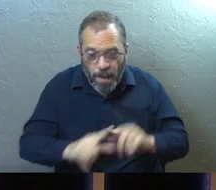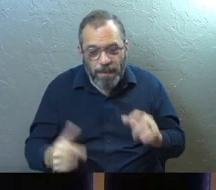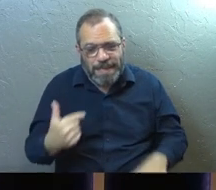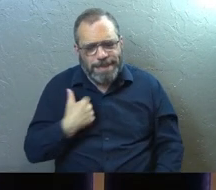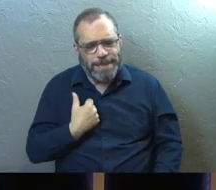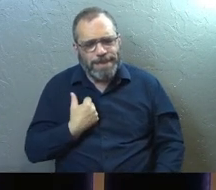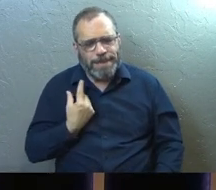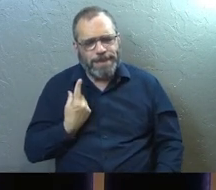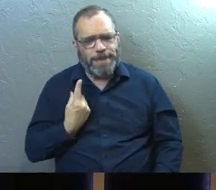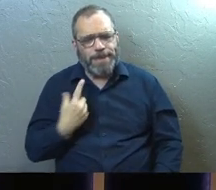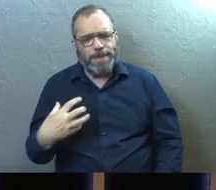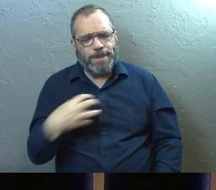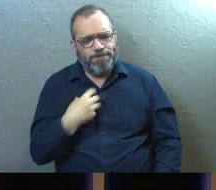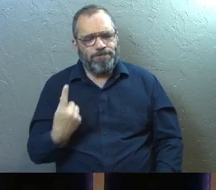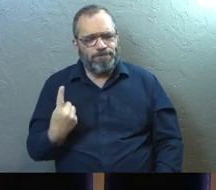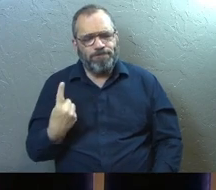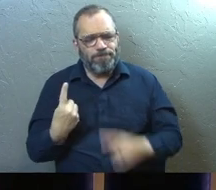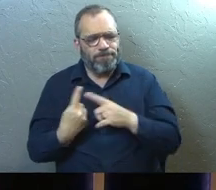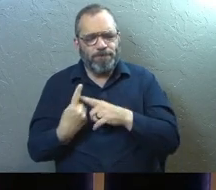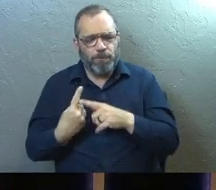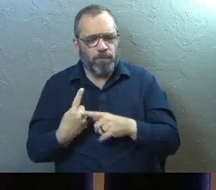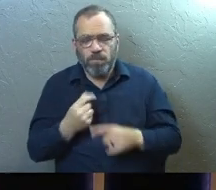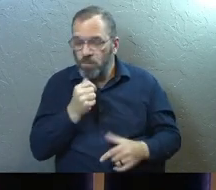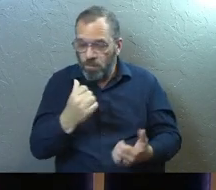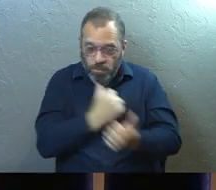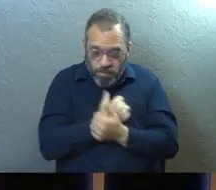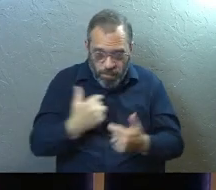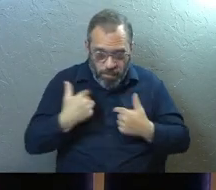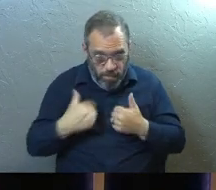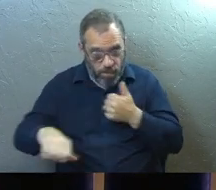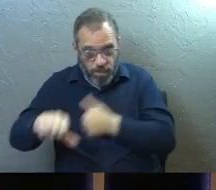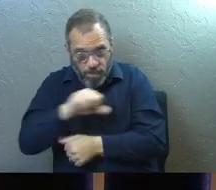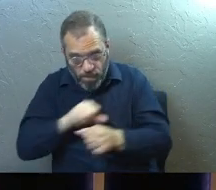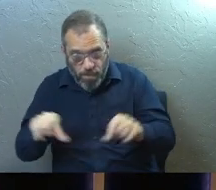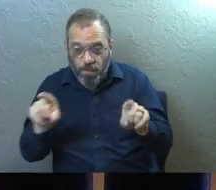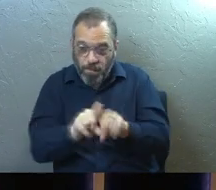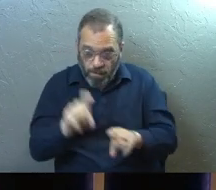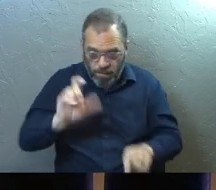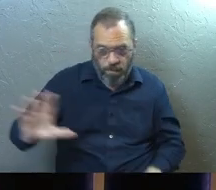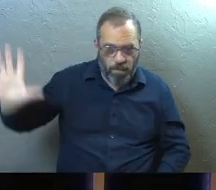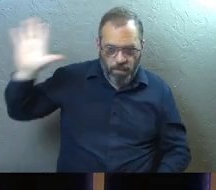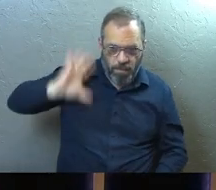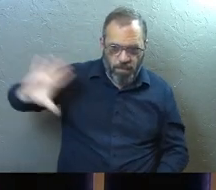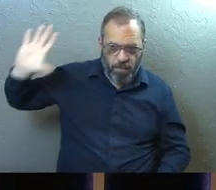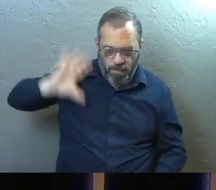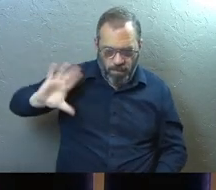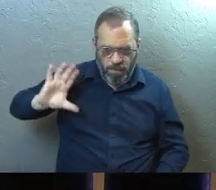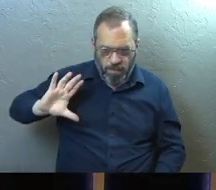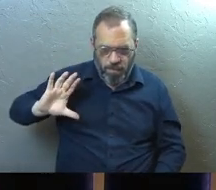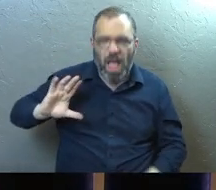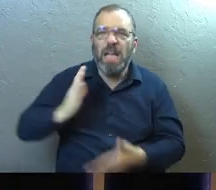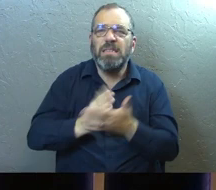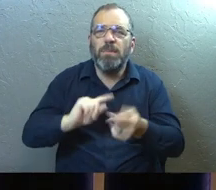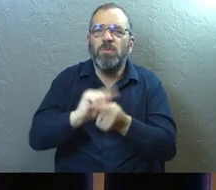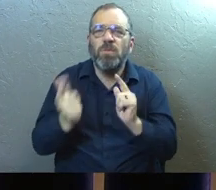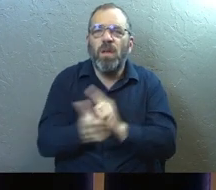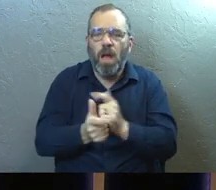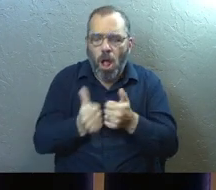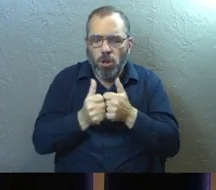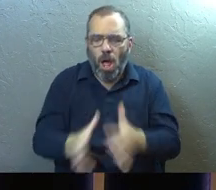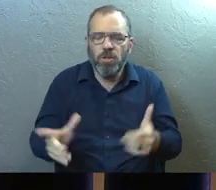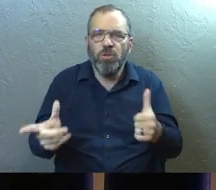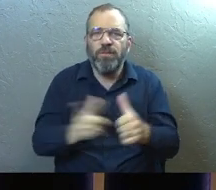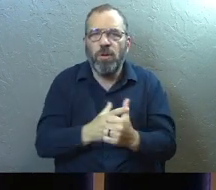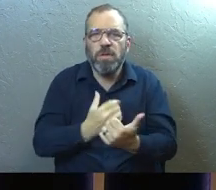I have this complaint against you. He says, you don't love me or each other as you did at first. Some of your translations say you lost your